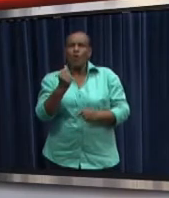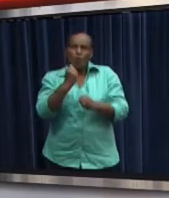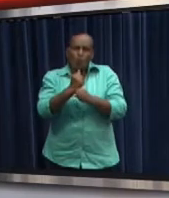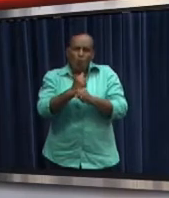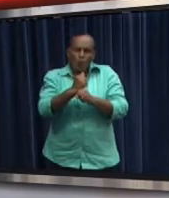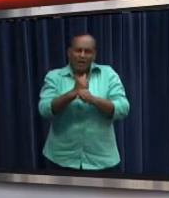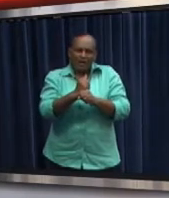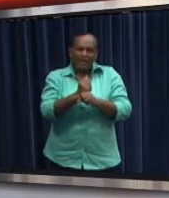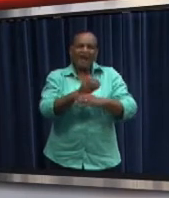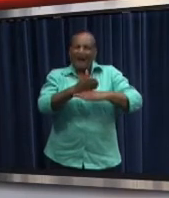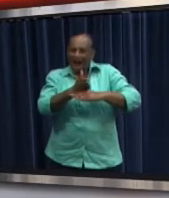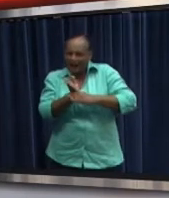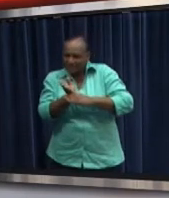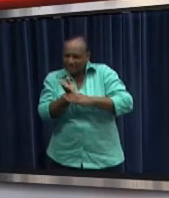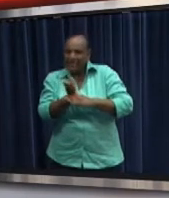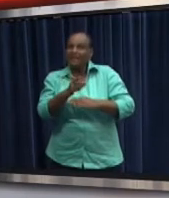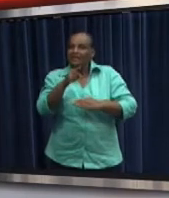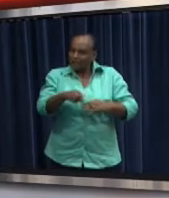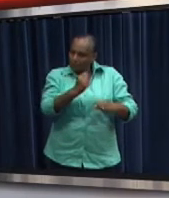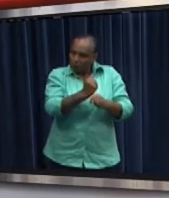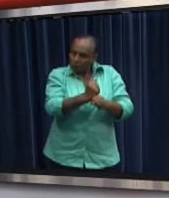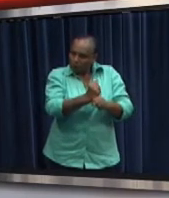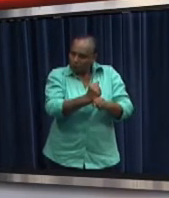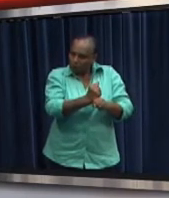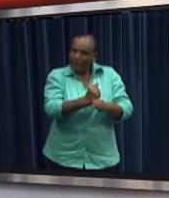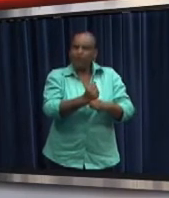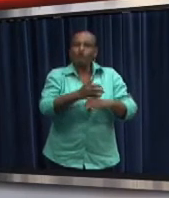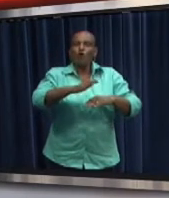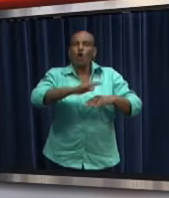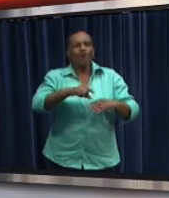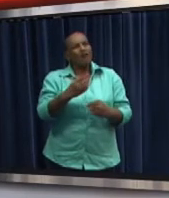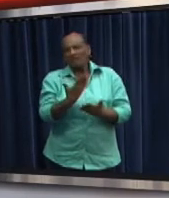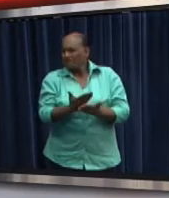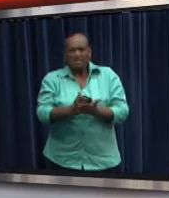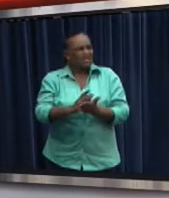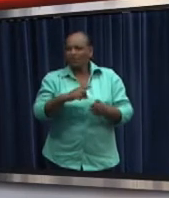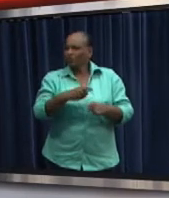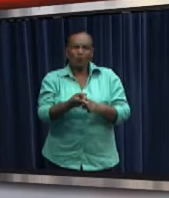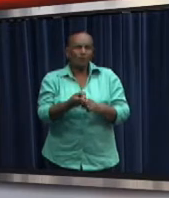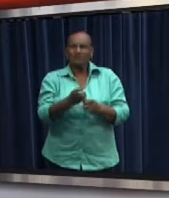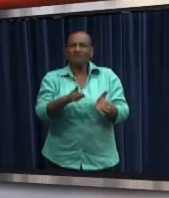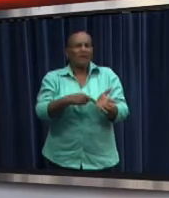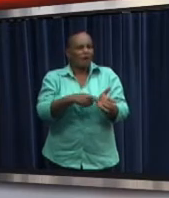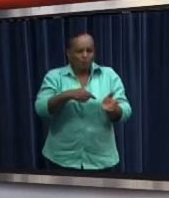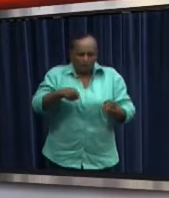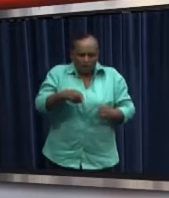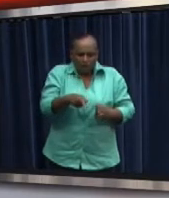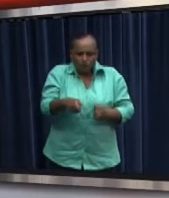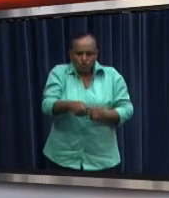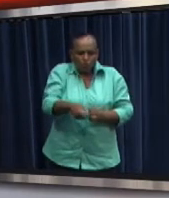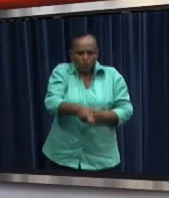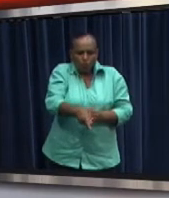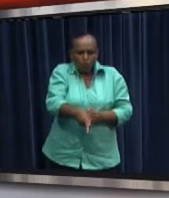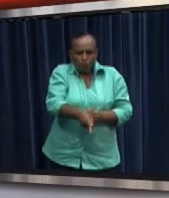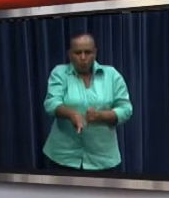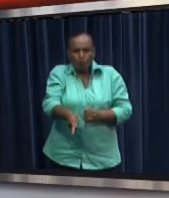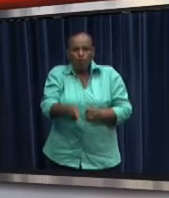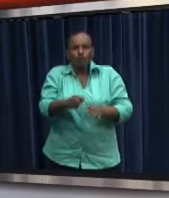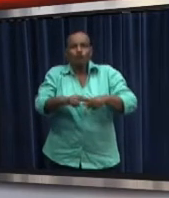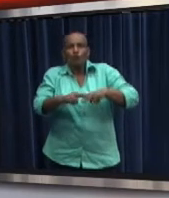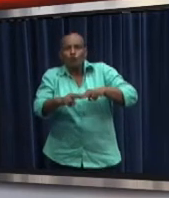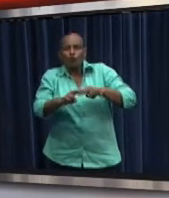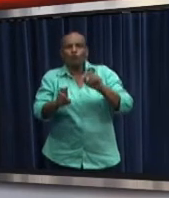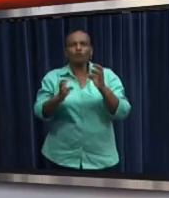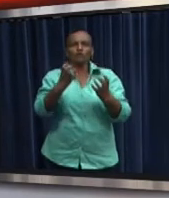LVV, wants to work on a department that should be charged with the inspection of irregularities during use of pesticides.